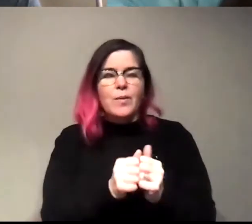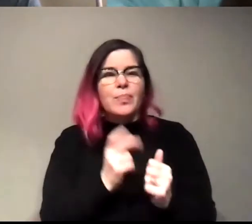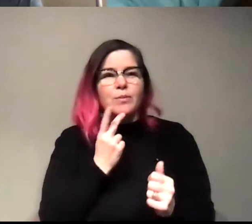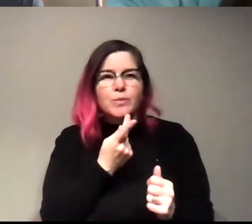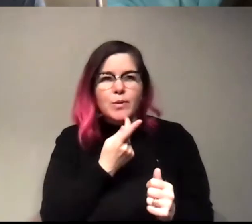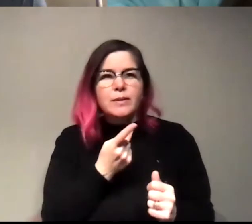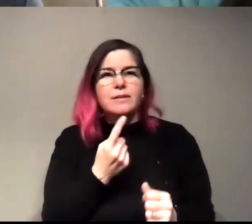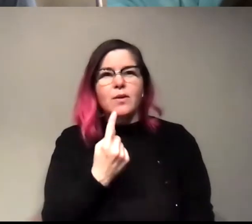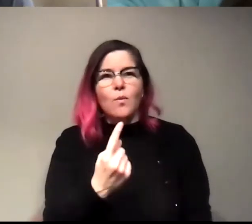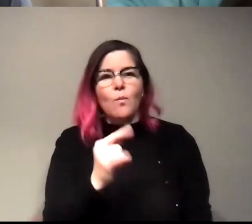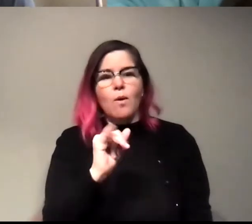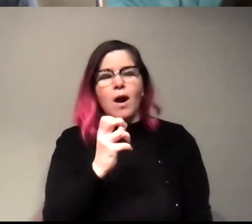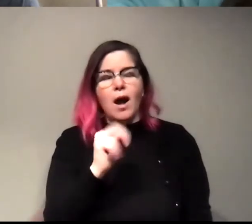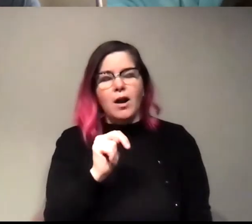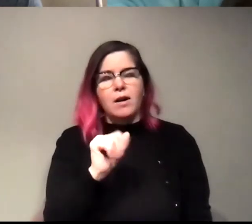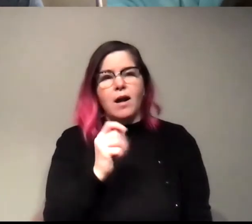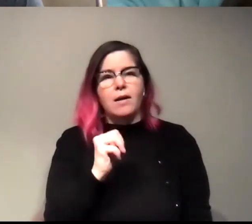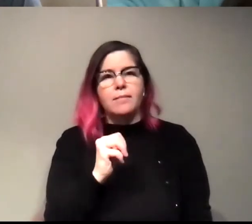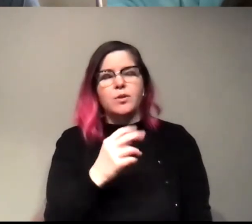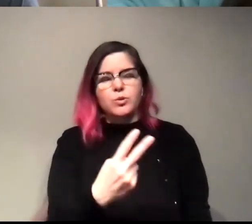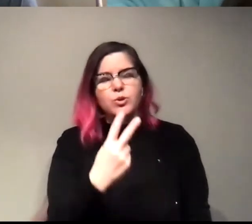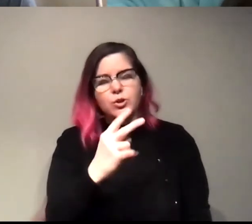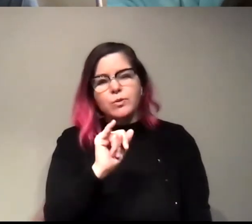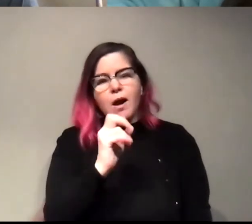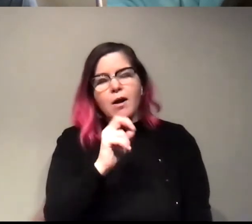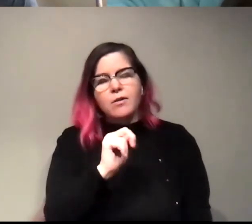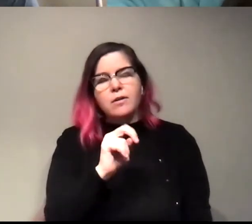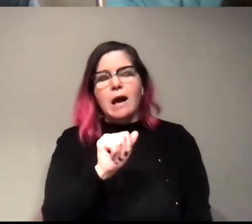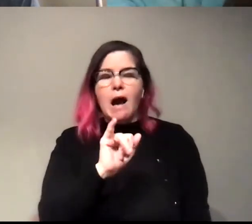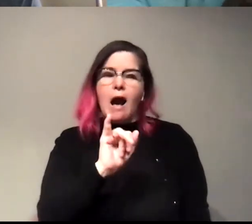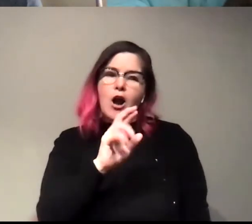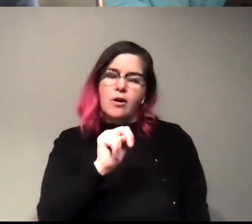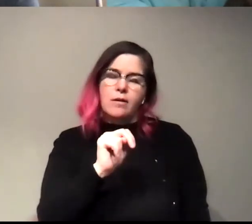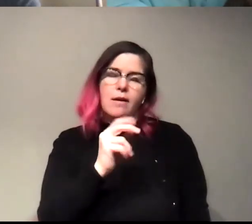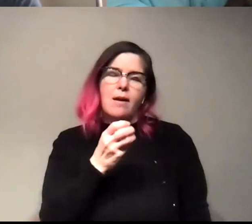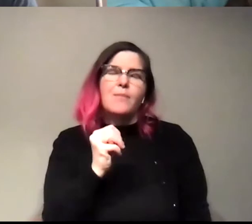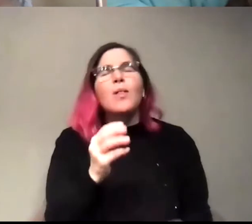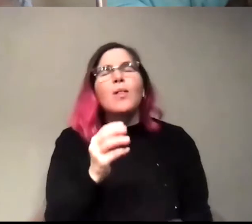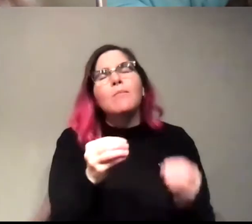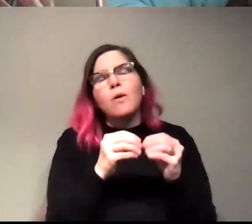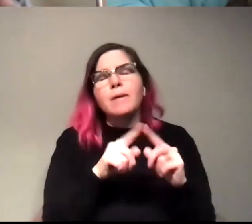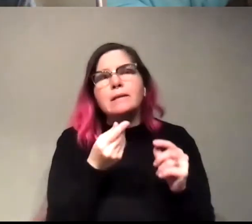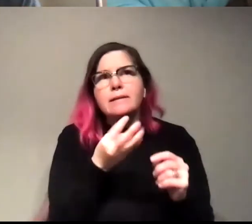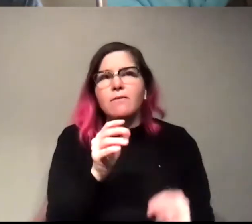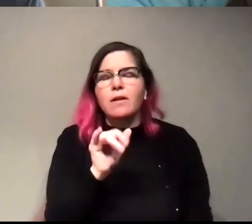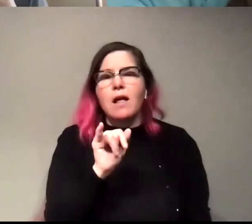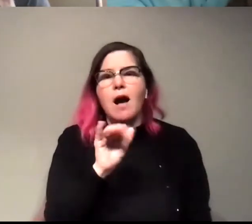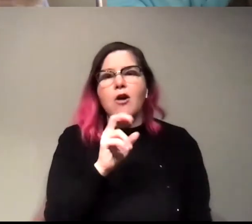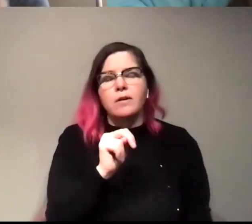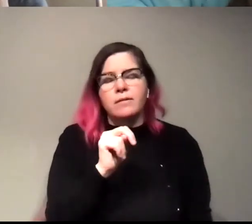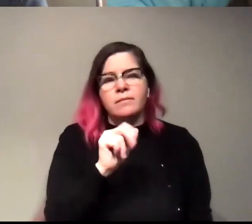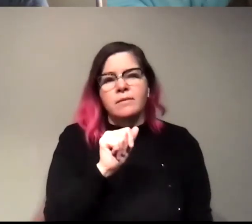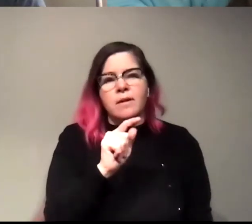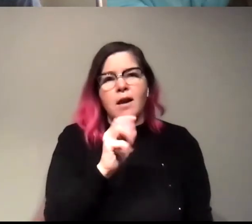like one iron atom in there, they're like two iron, like, you know, well, there's more, but like, you know, several iron atoms, it's like, you know,